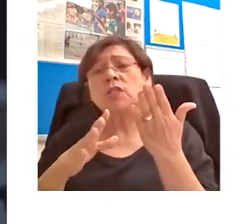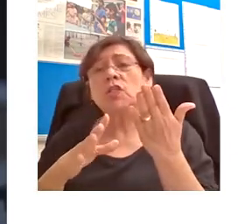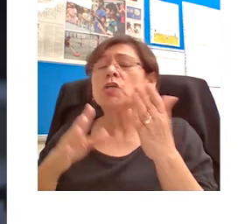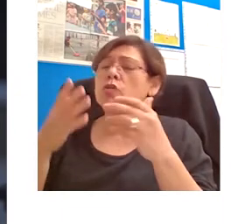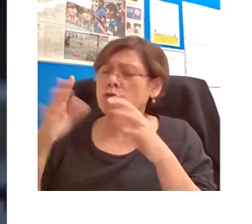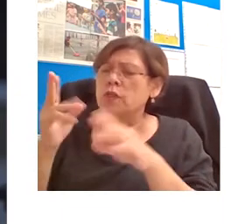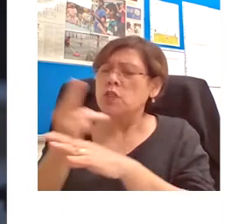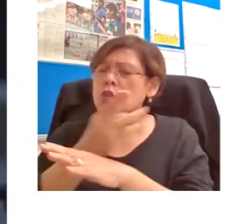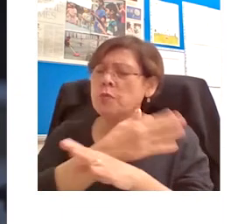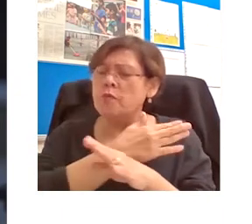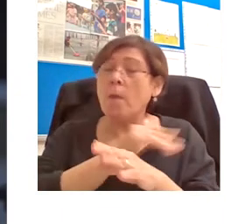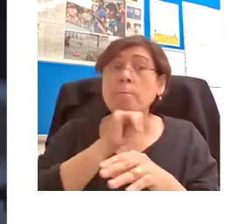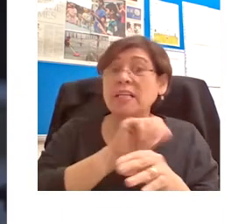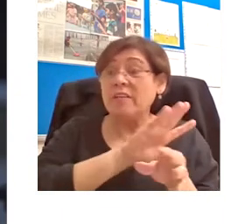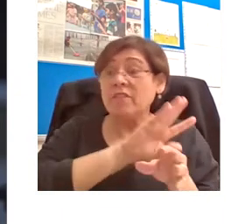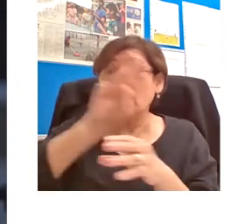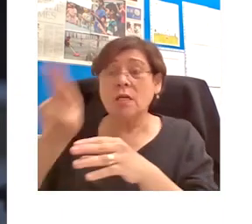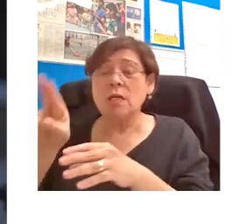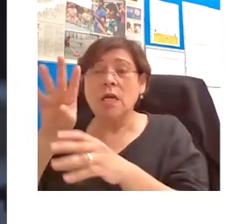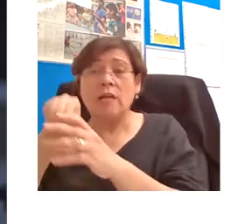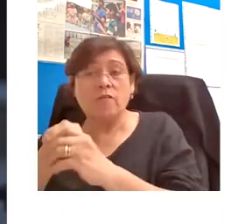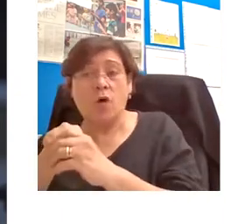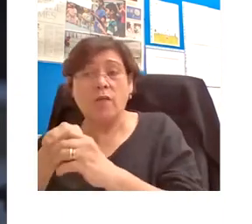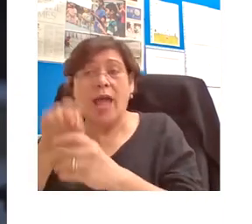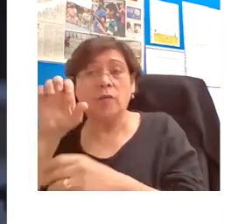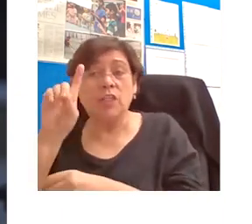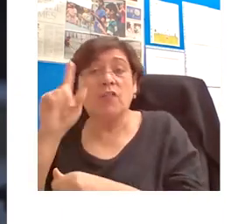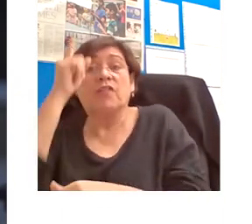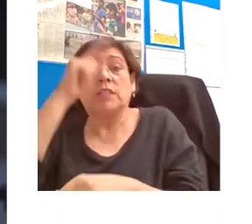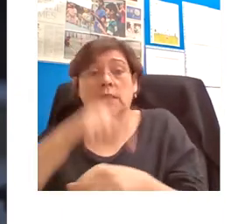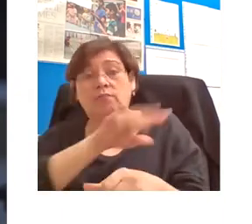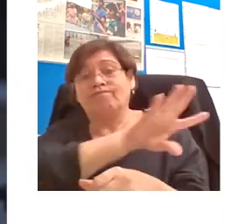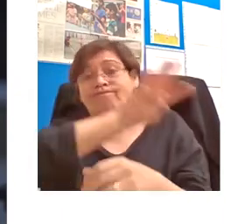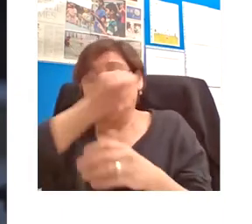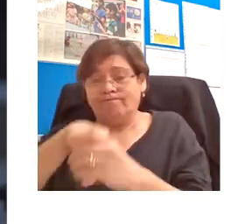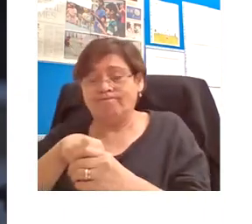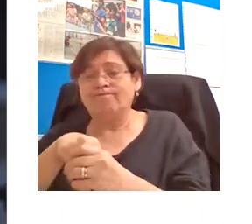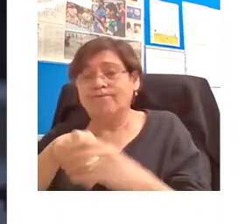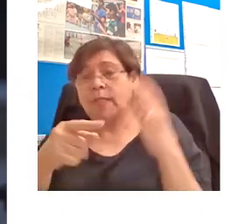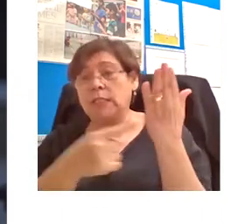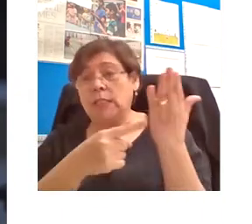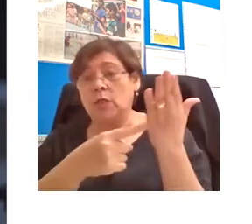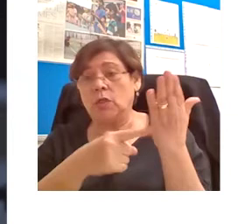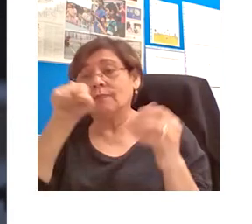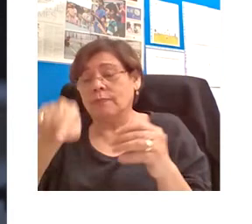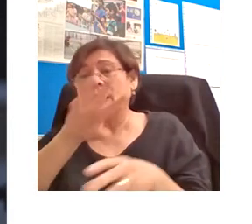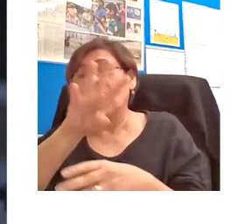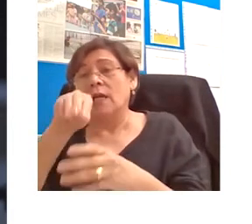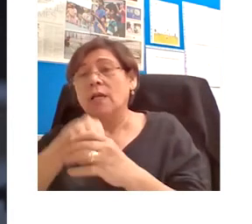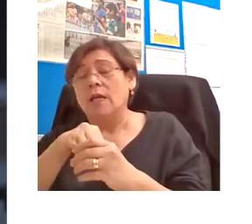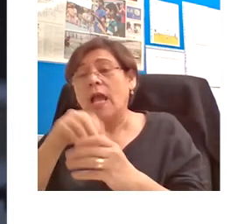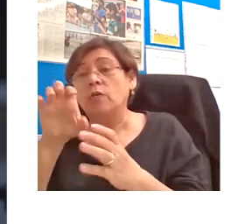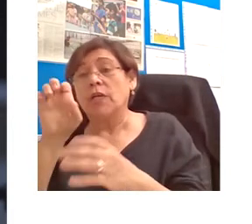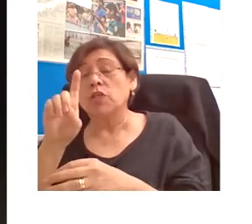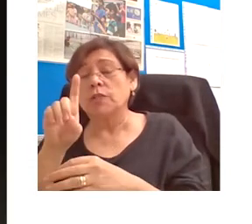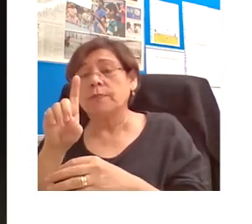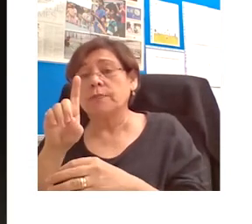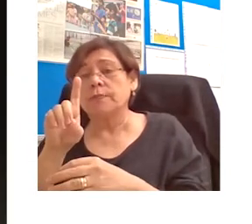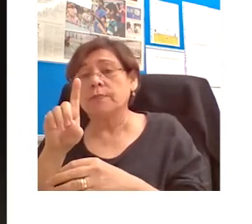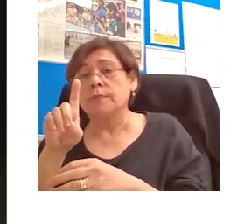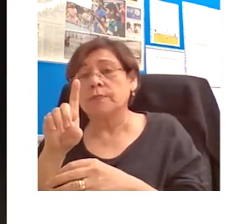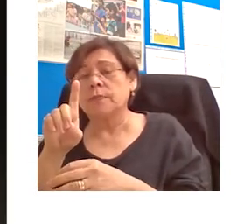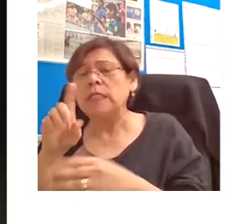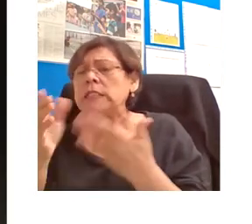educational use. Now, the easiest way for me to expound the way in which the